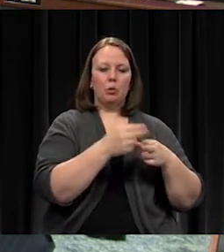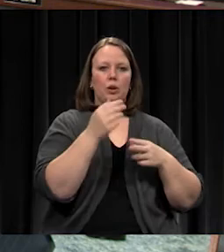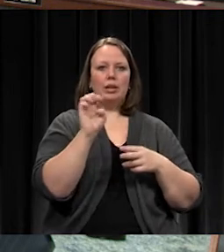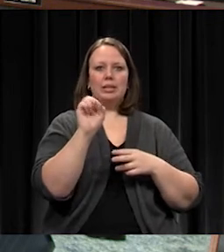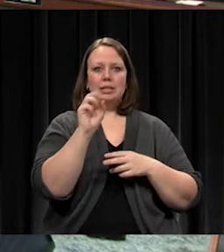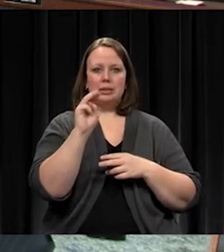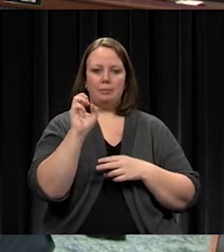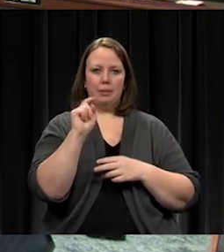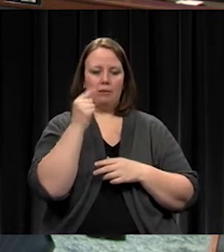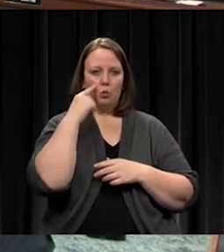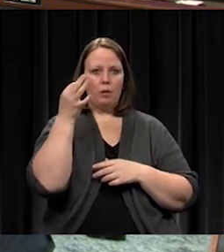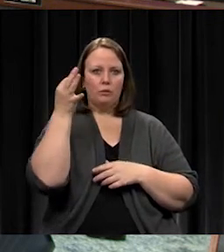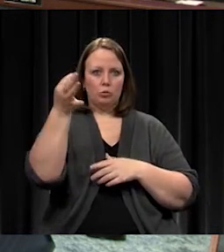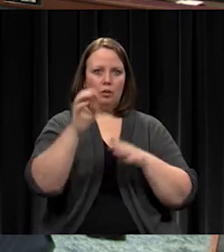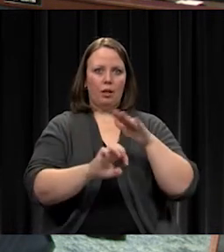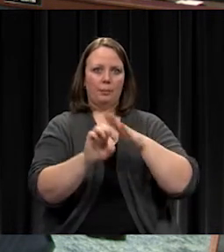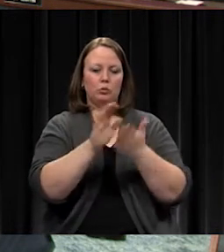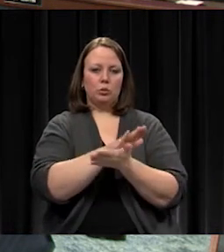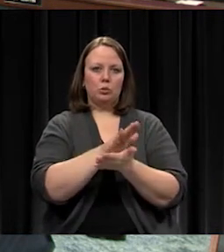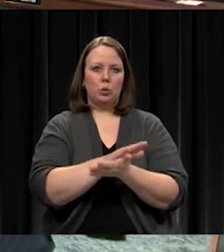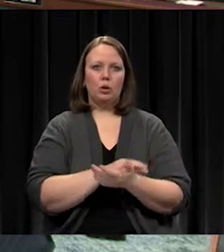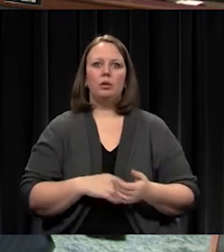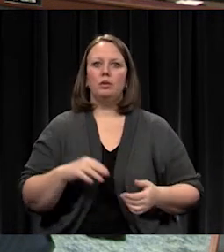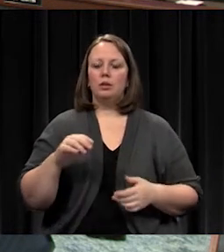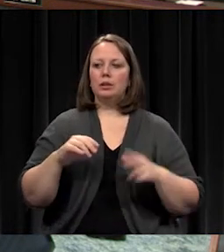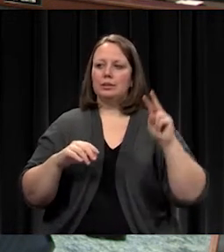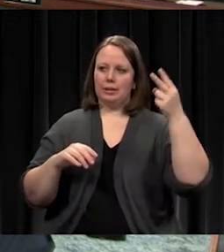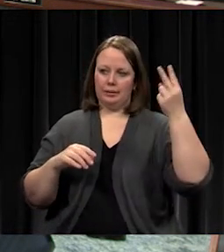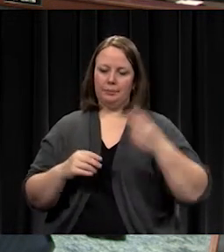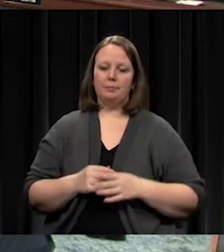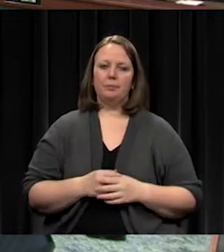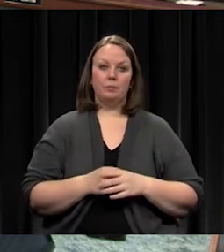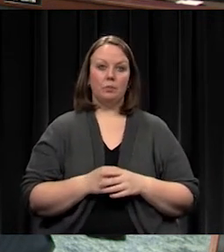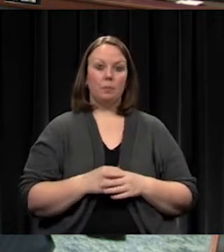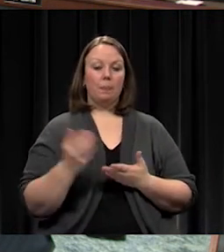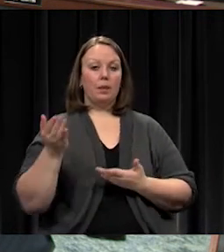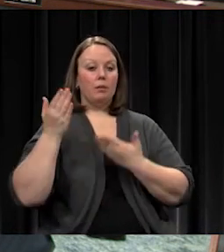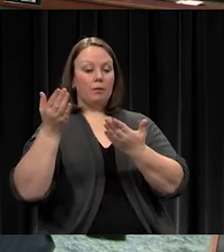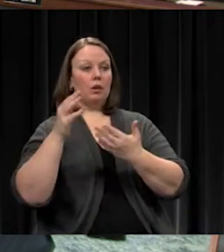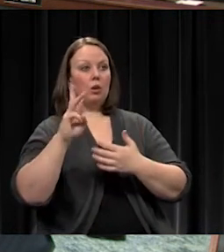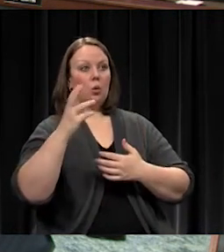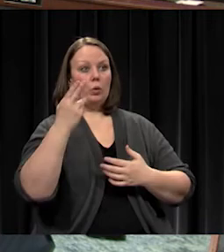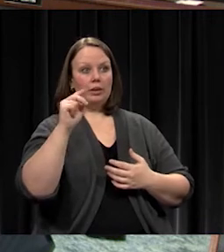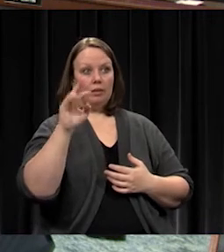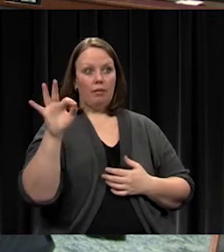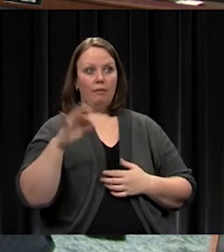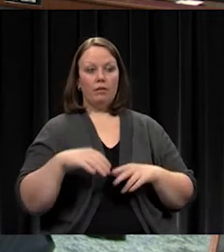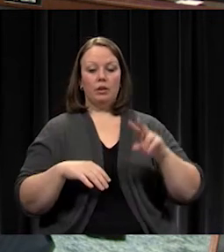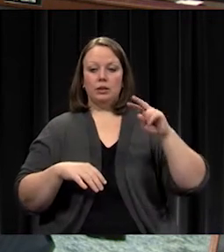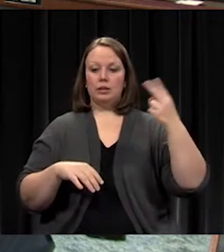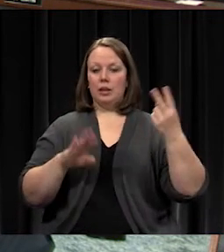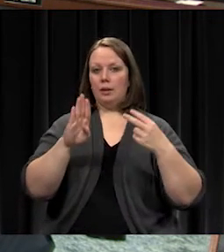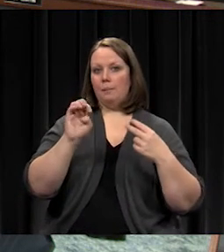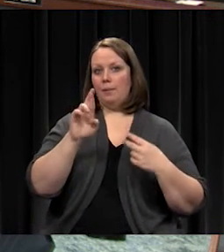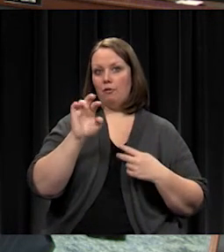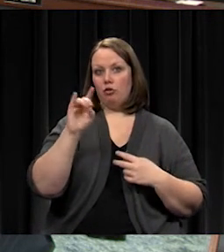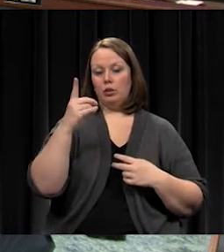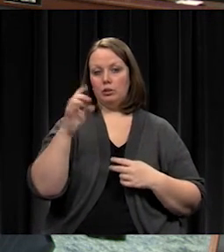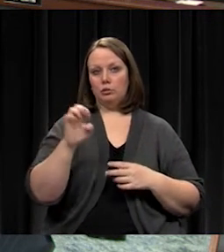as presented. Second. I have a motion by Mr. Whitcliffe and a second by Mr. Beveridge.